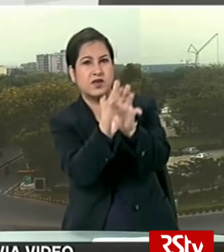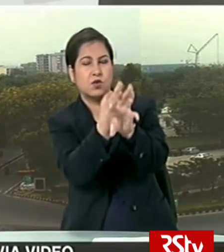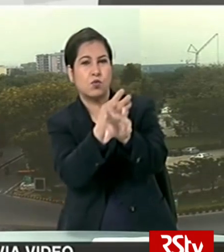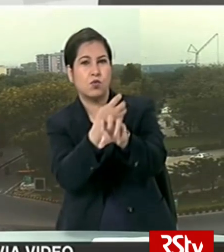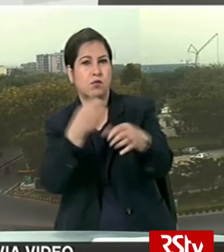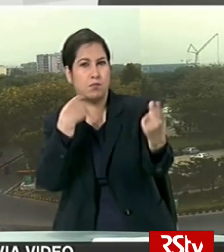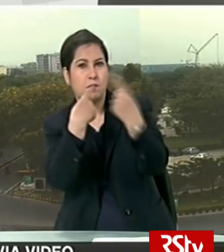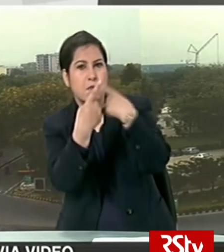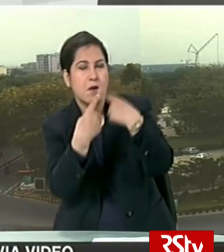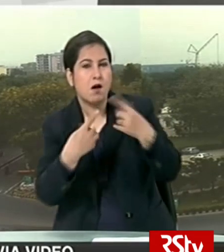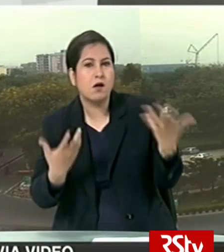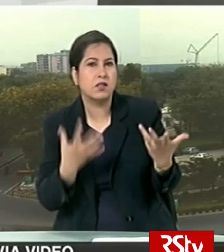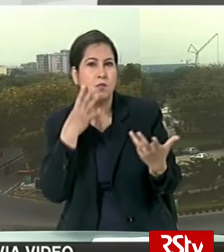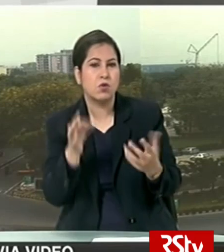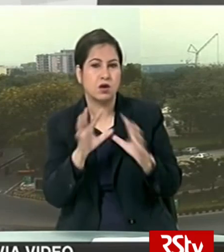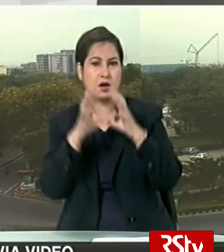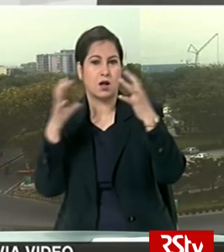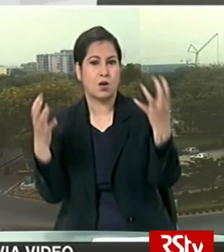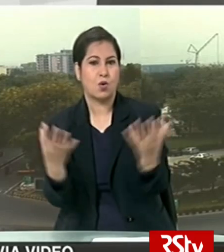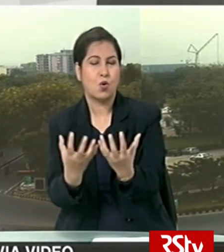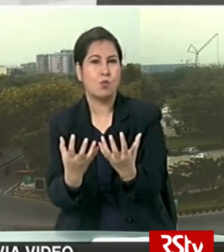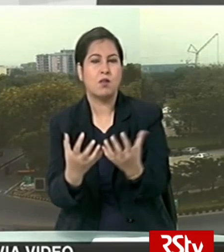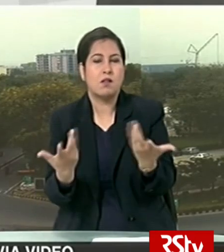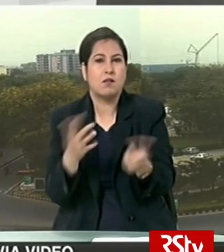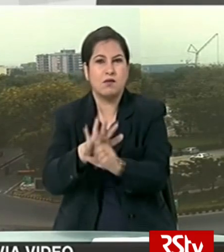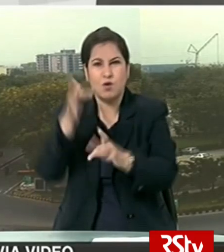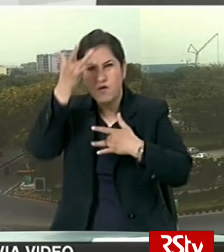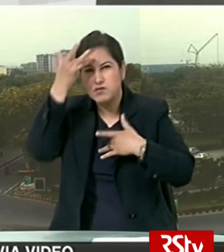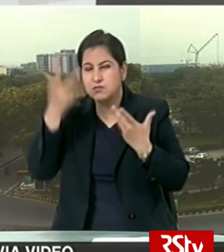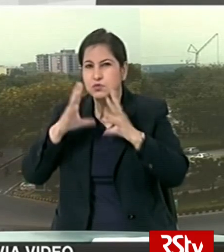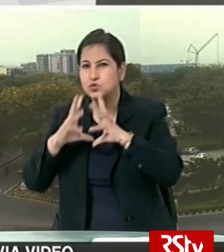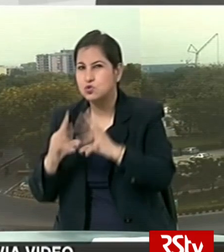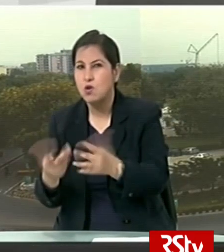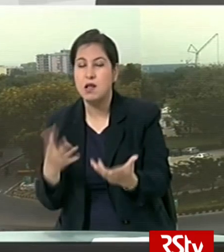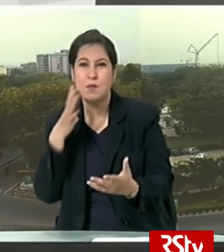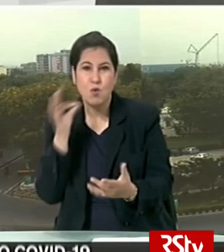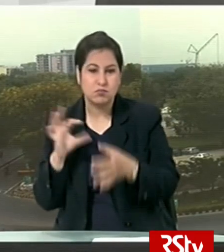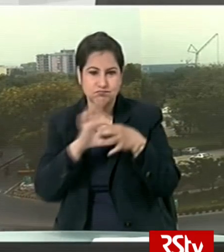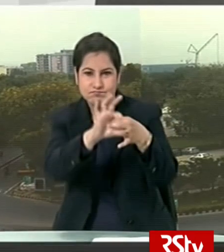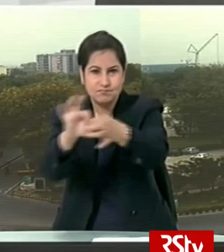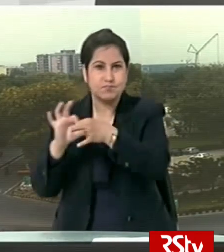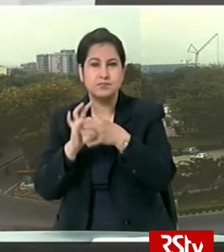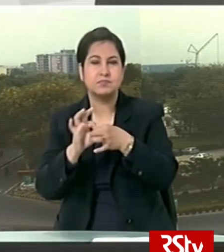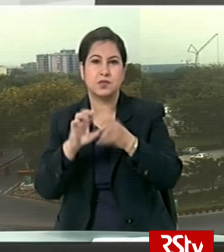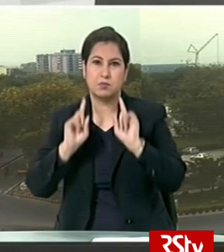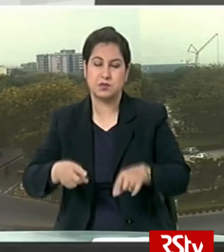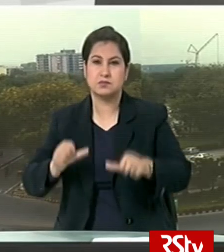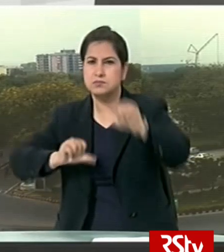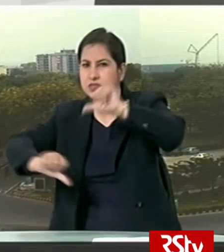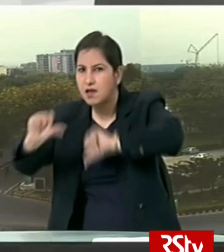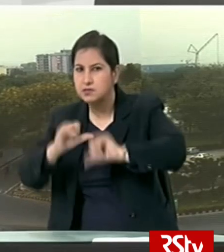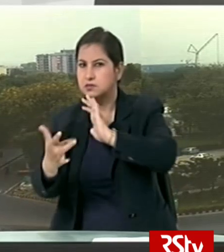yesterday they discussed the global response to COVID-19 and the importance of global coordination